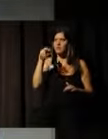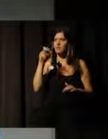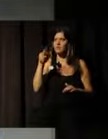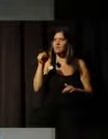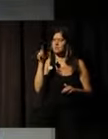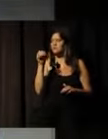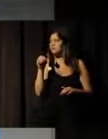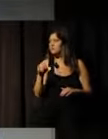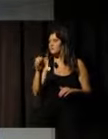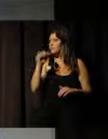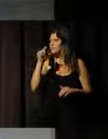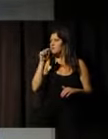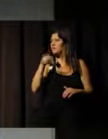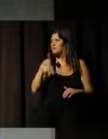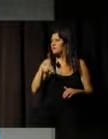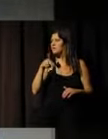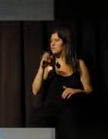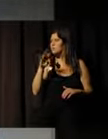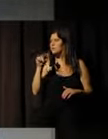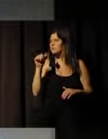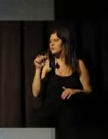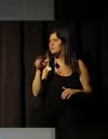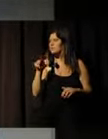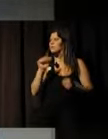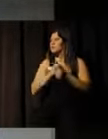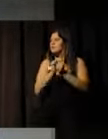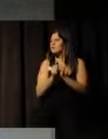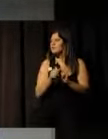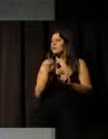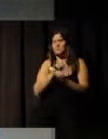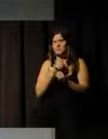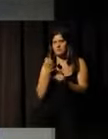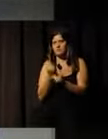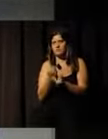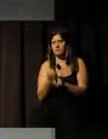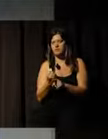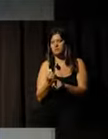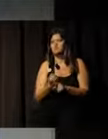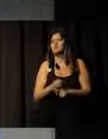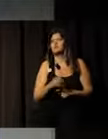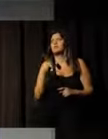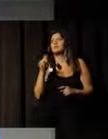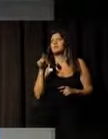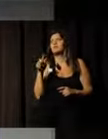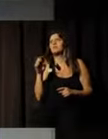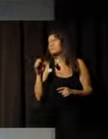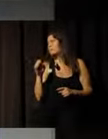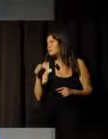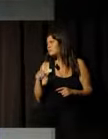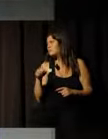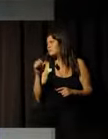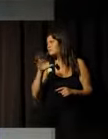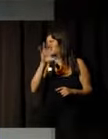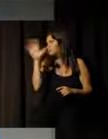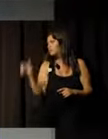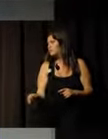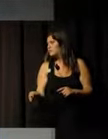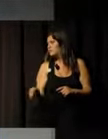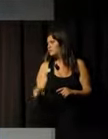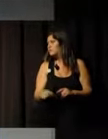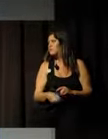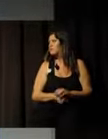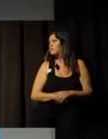Williams, Sports for Social Change, Network Southern Africa, Africa. We